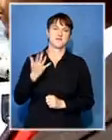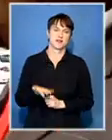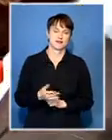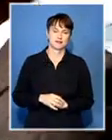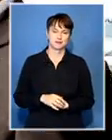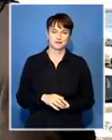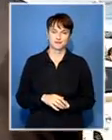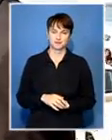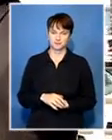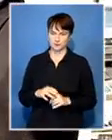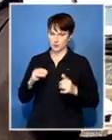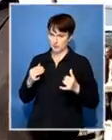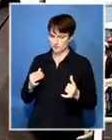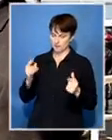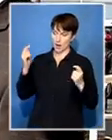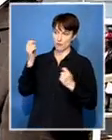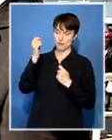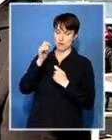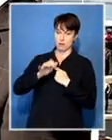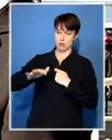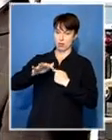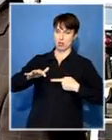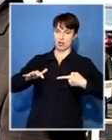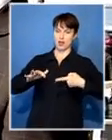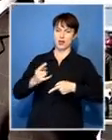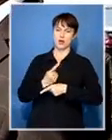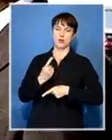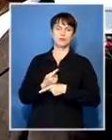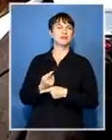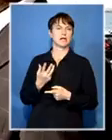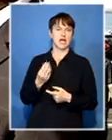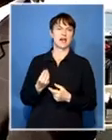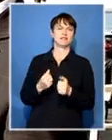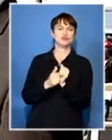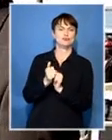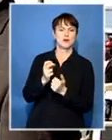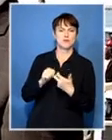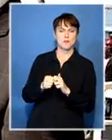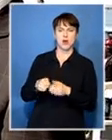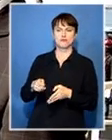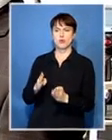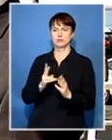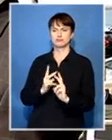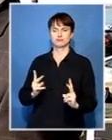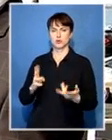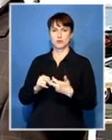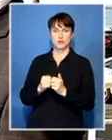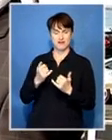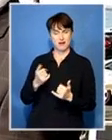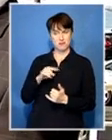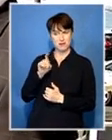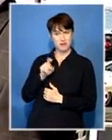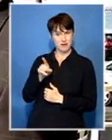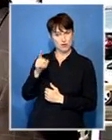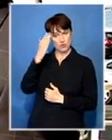briefly in terms of the rural areas we know that there's always a challenge of infrastructure in those areas how have you prepared to make sure that people in the rural